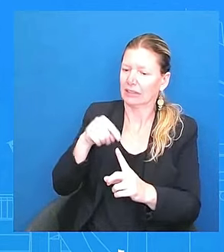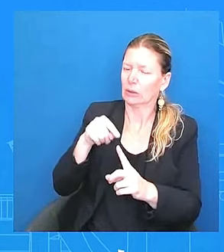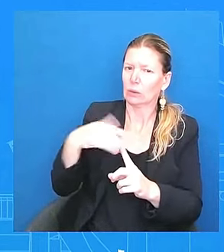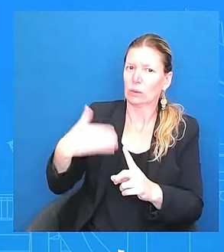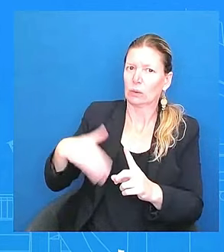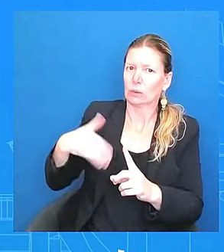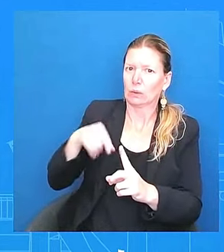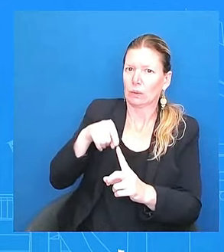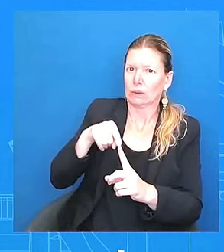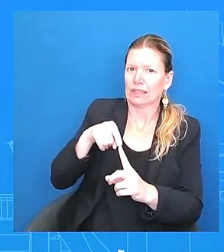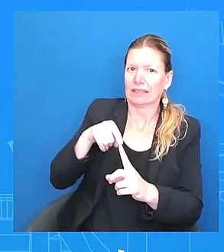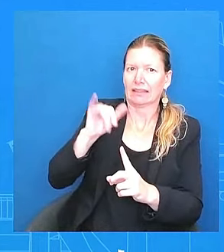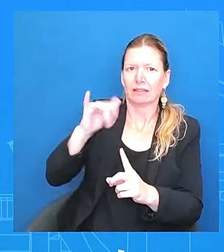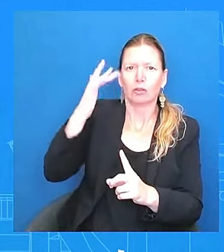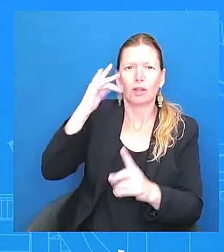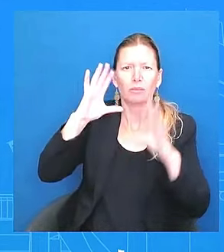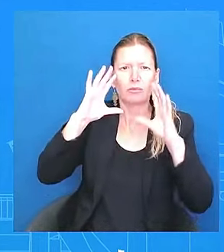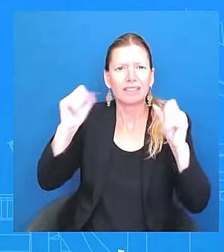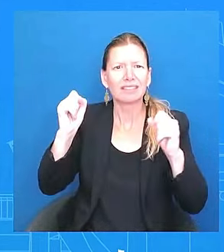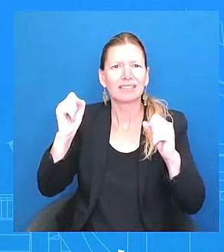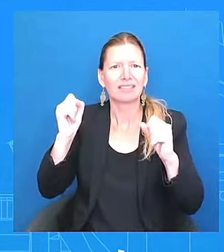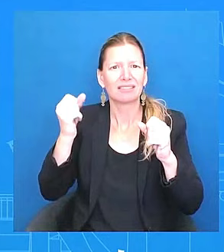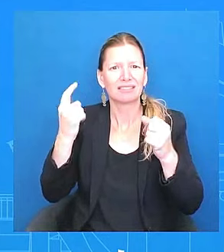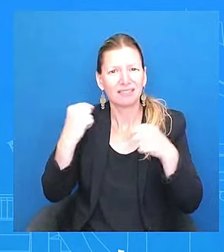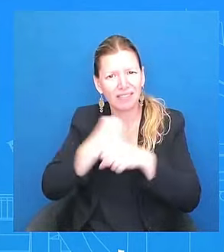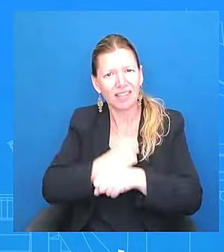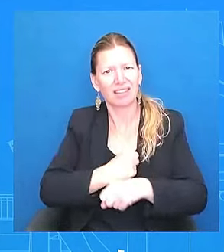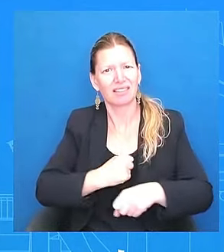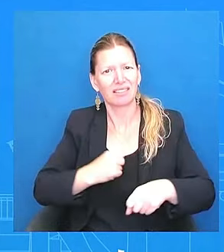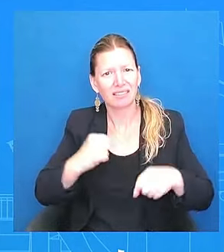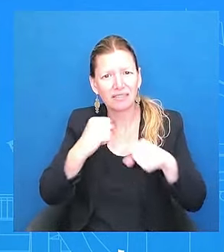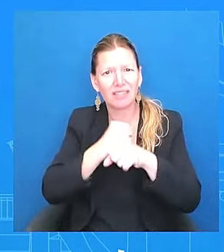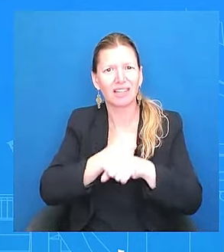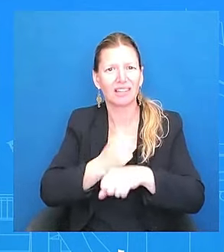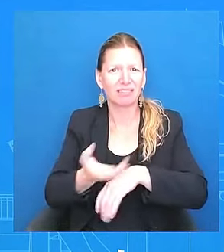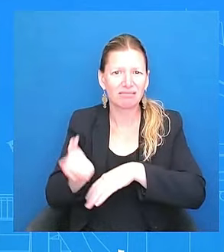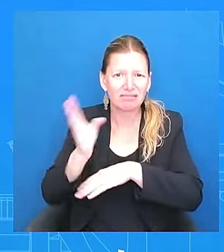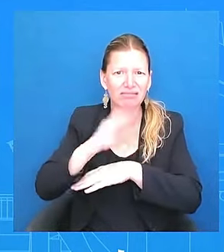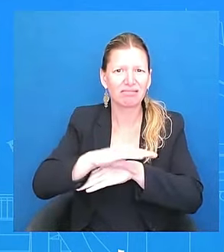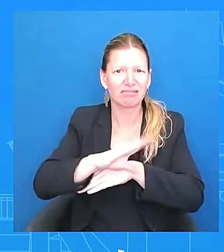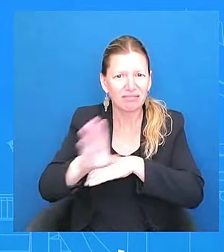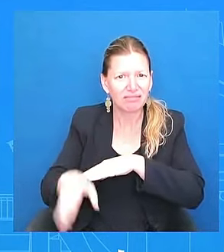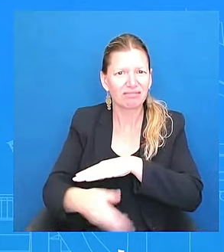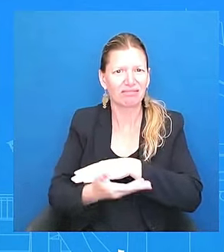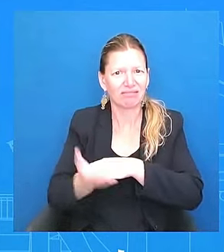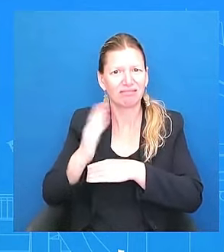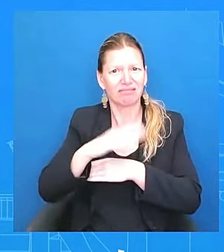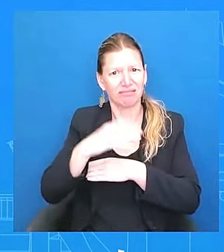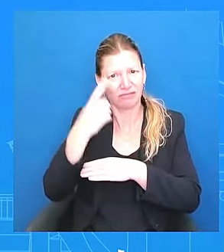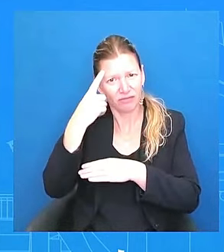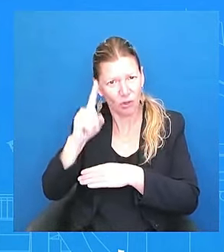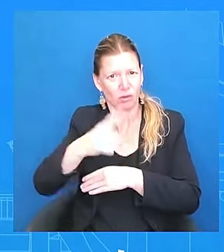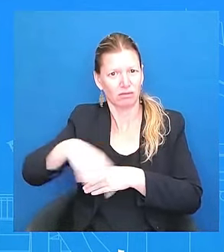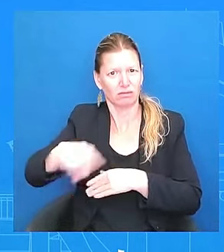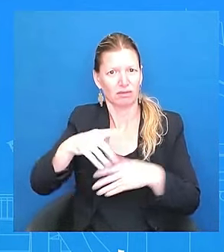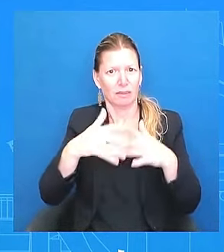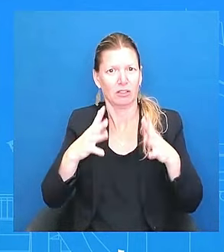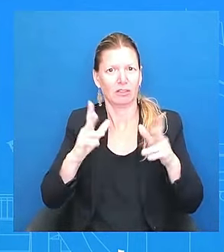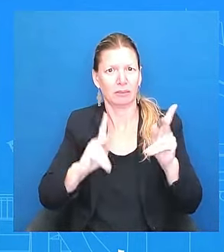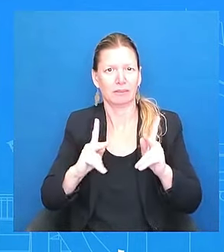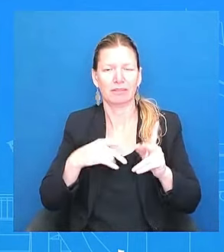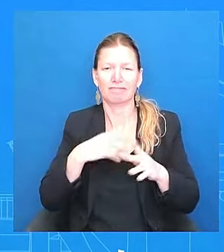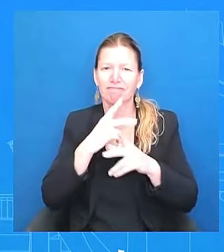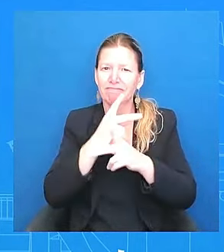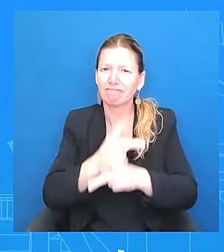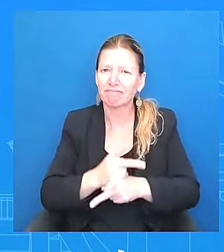to be careful because they're worried about, I'm assuming, the election and what's going to happen. So I don't want to speak to that. But what I can say more